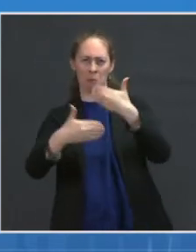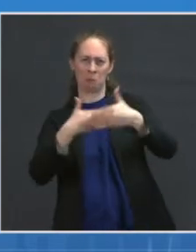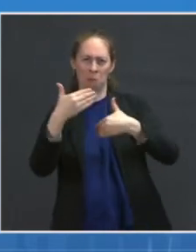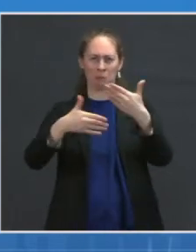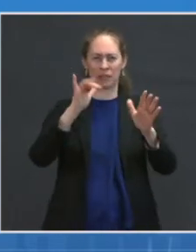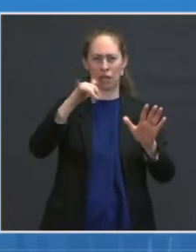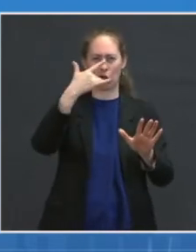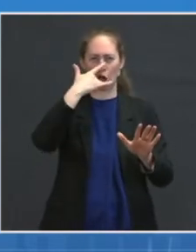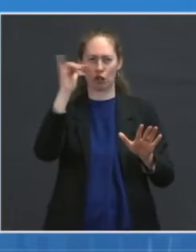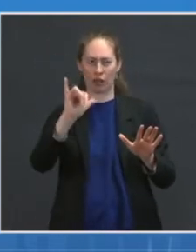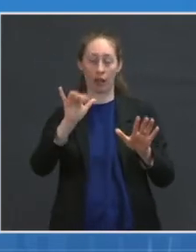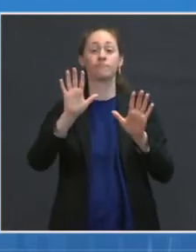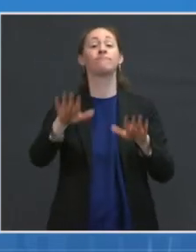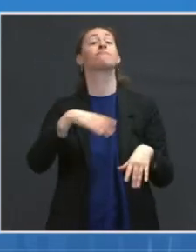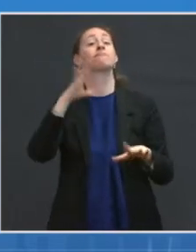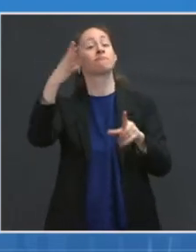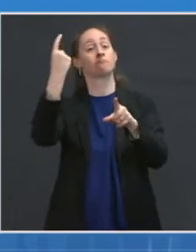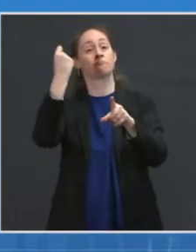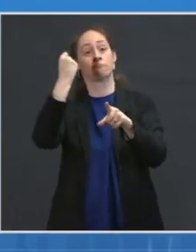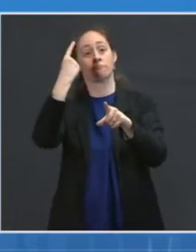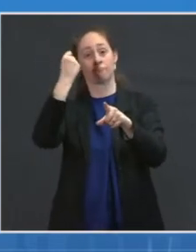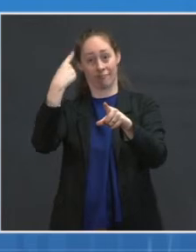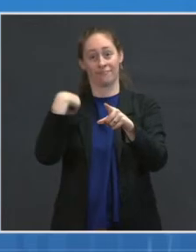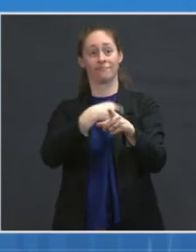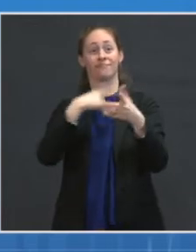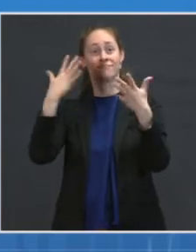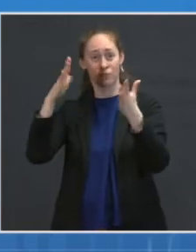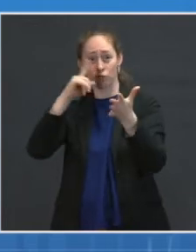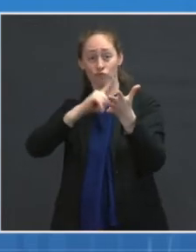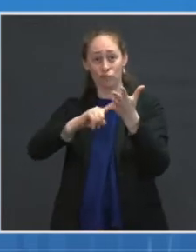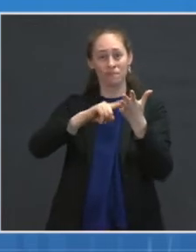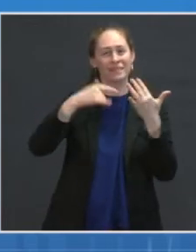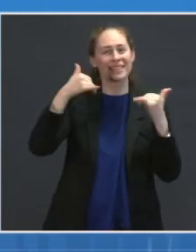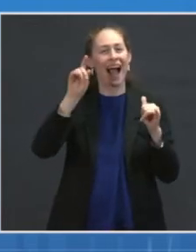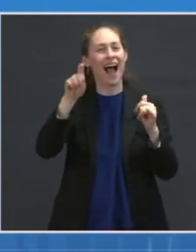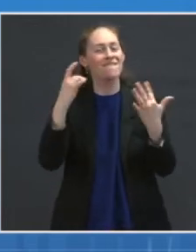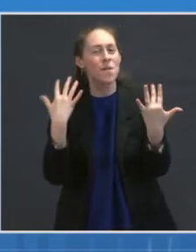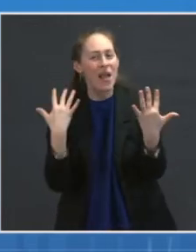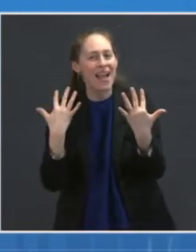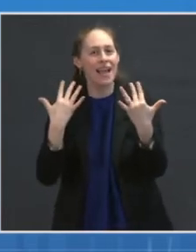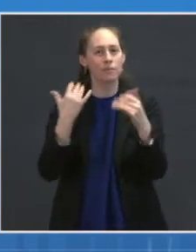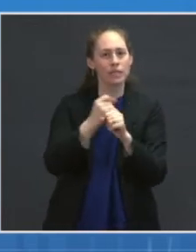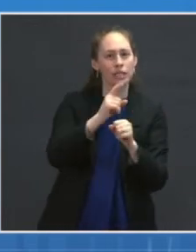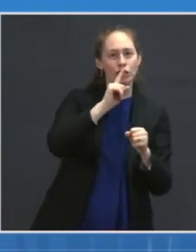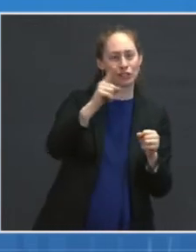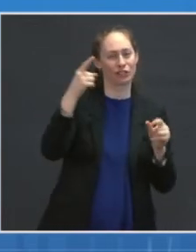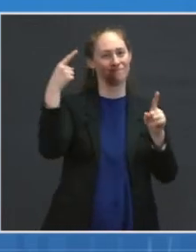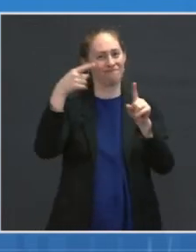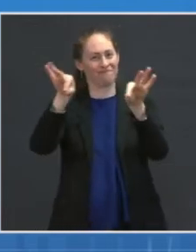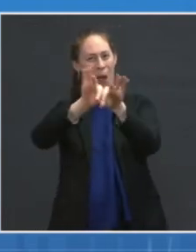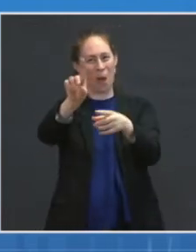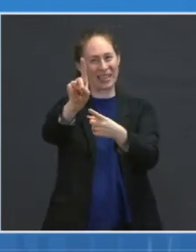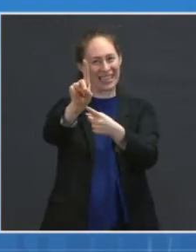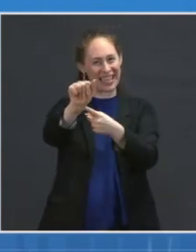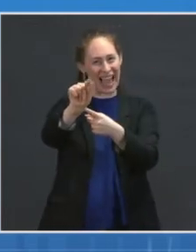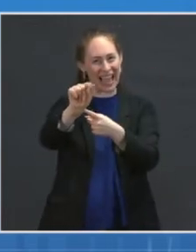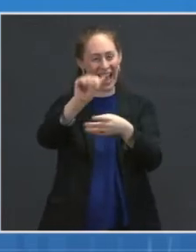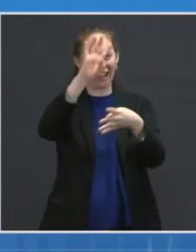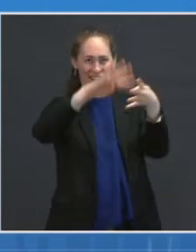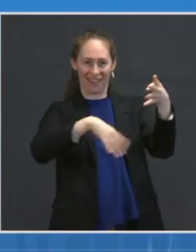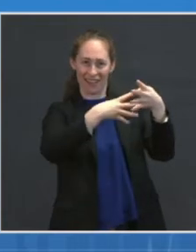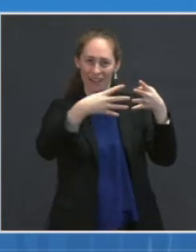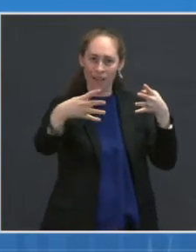mentioned, to getting the information to make the decision in elementary school children almost